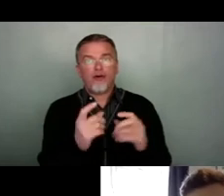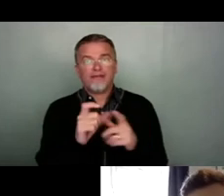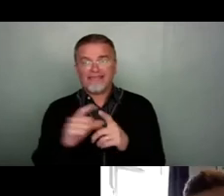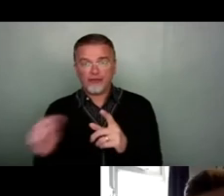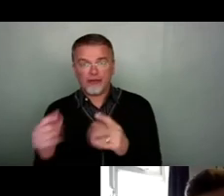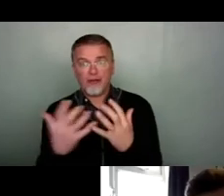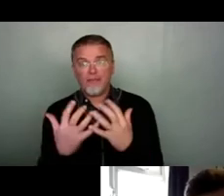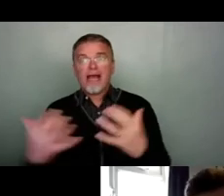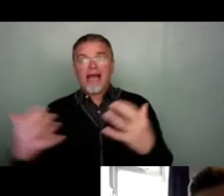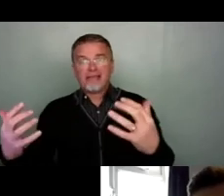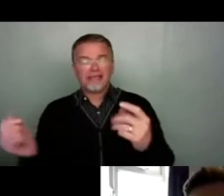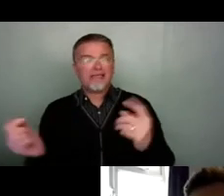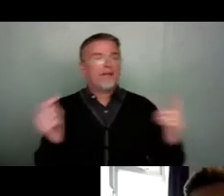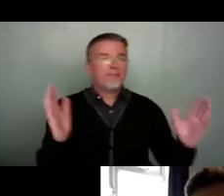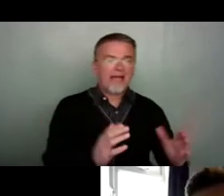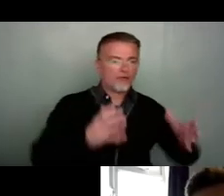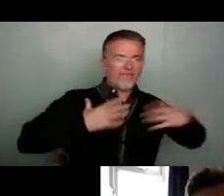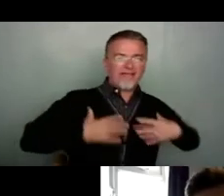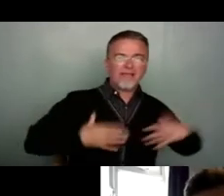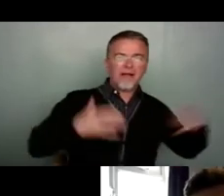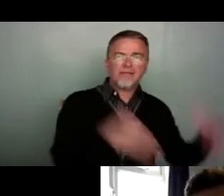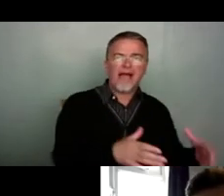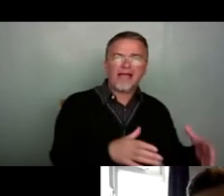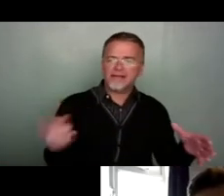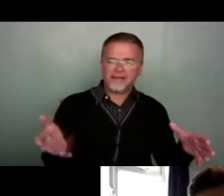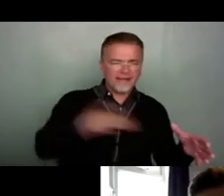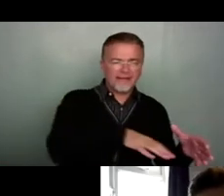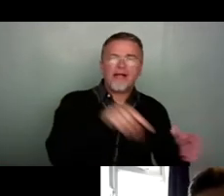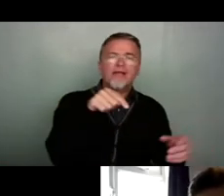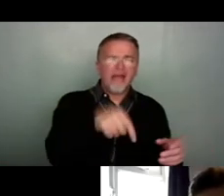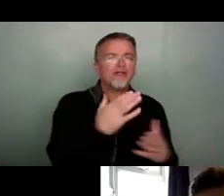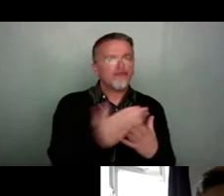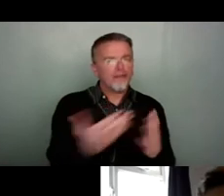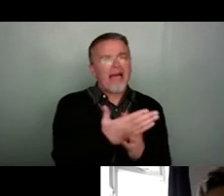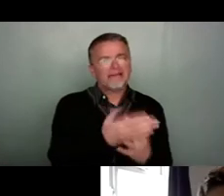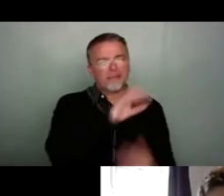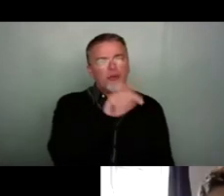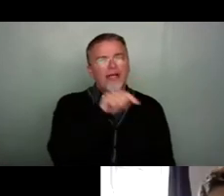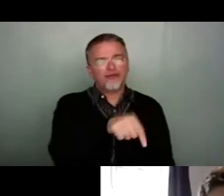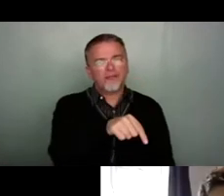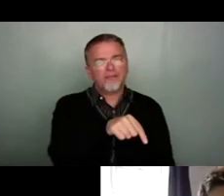into our physical spaces. That's the real for me, that's the real access question.